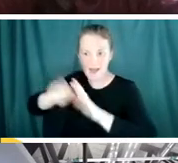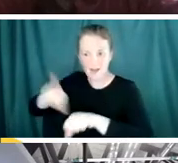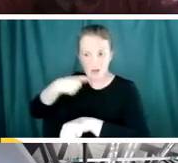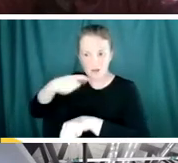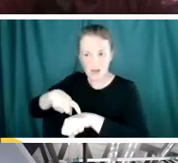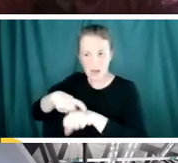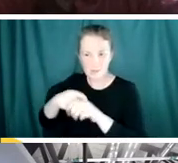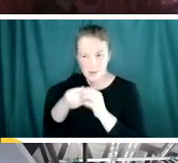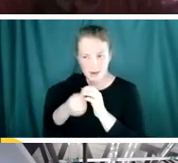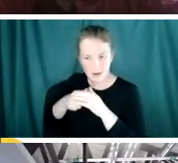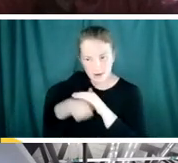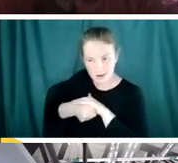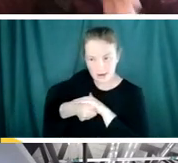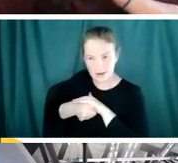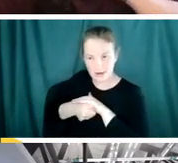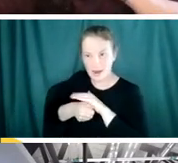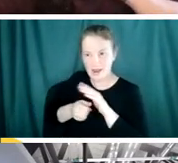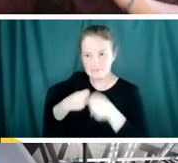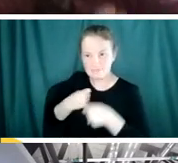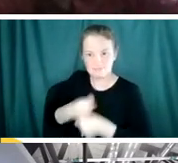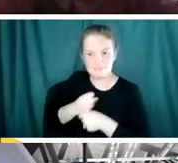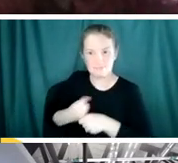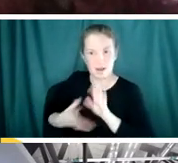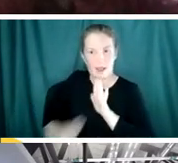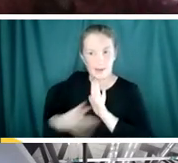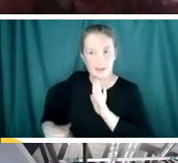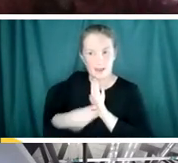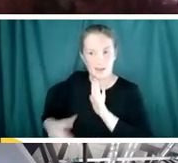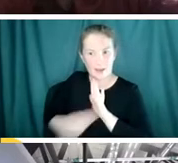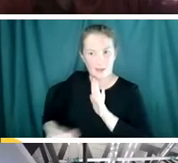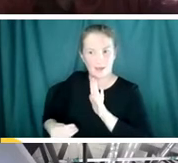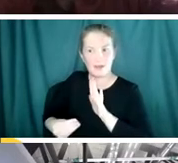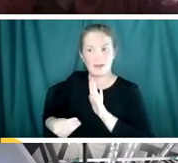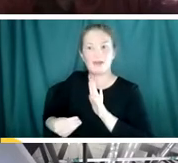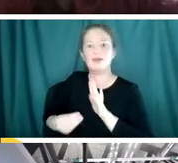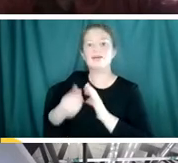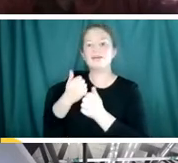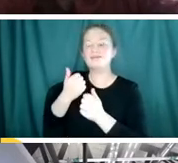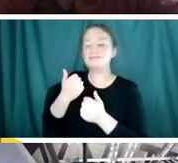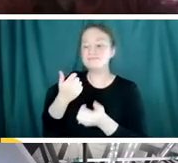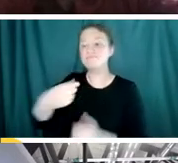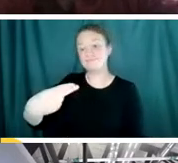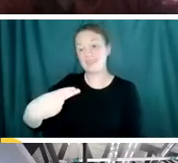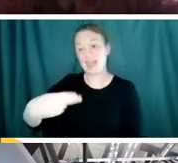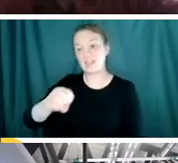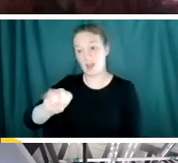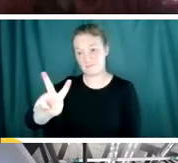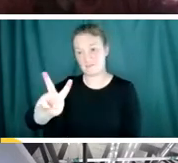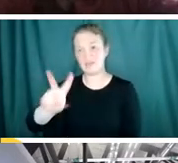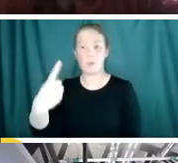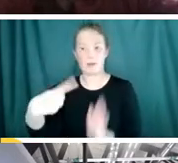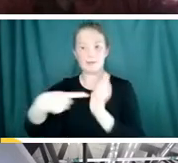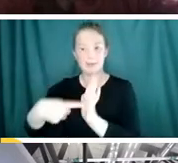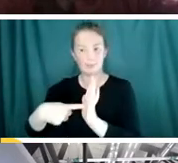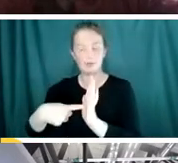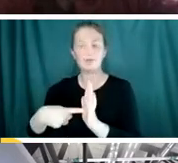And then they make RNA copies of themselves again. HIV is one of those. There are a few others, but those are